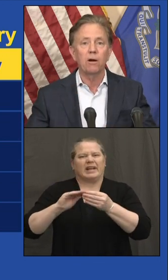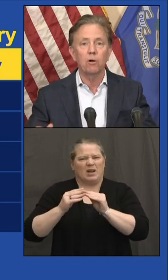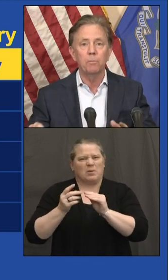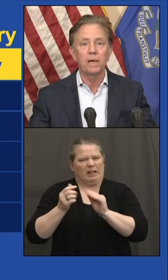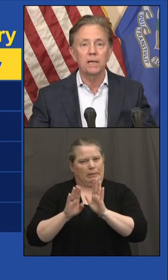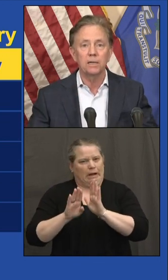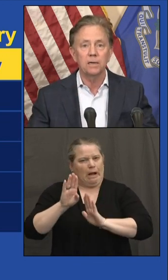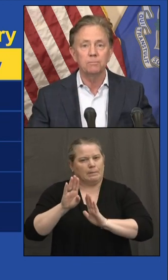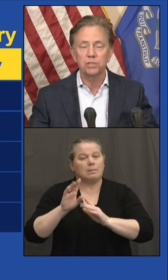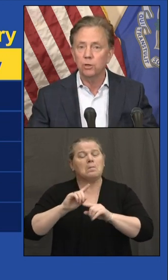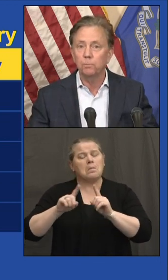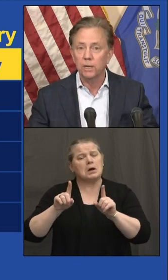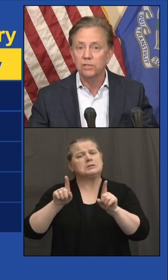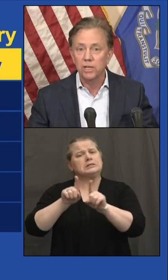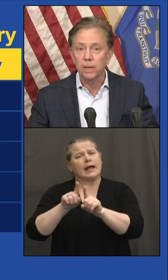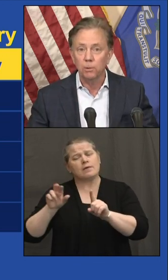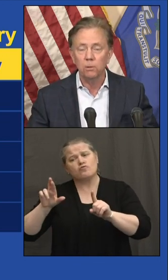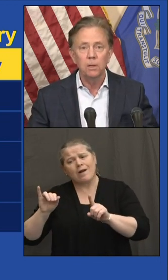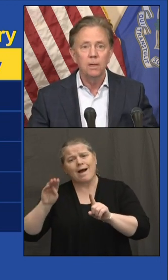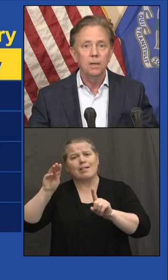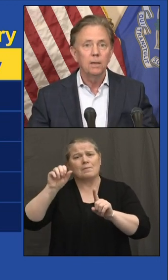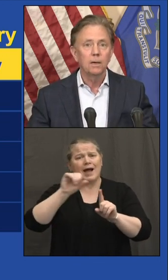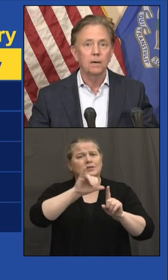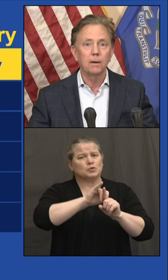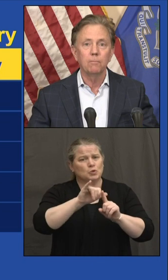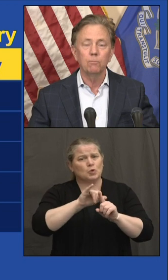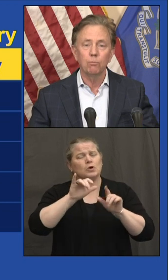within a narrow band. Still pretty stable.